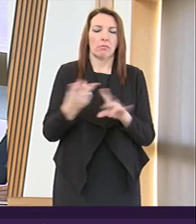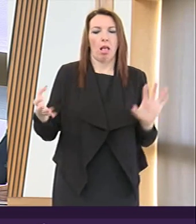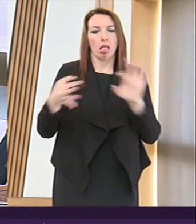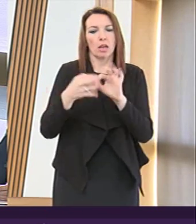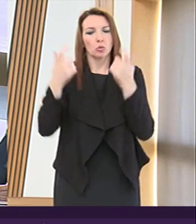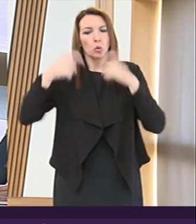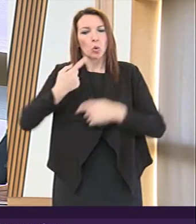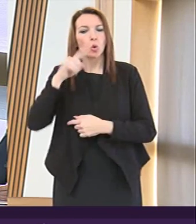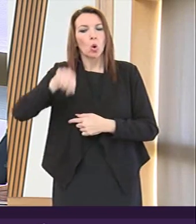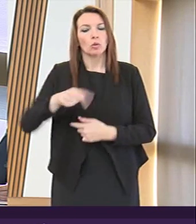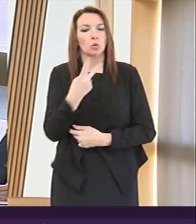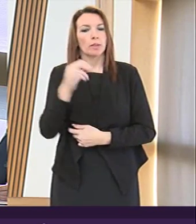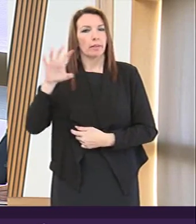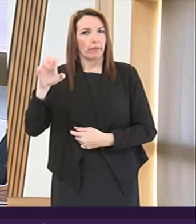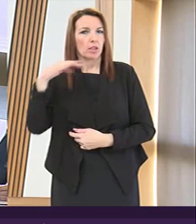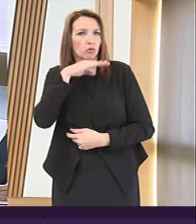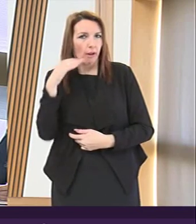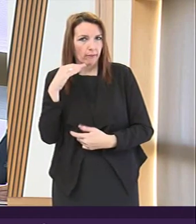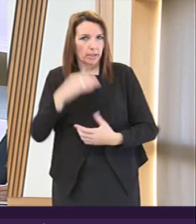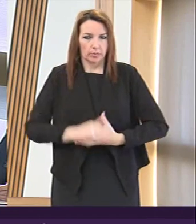Order 2015 Draft